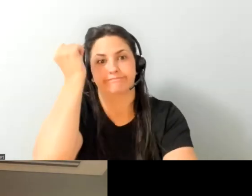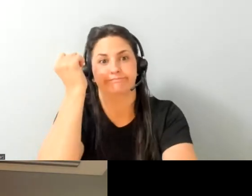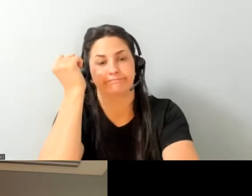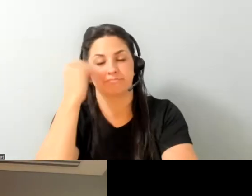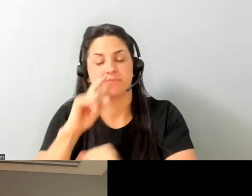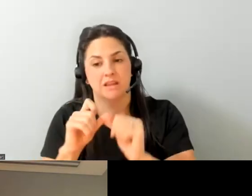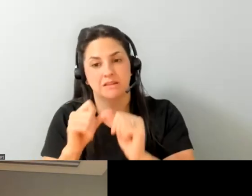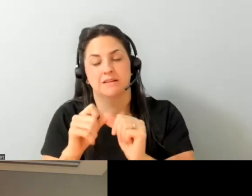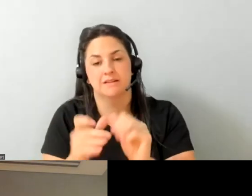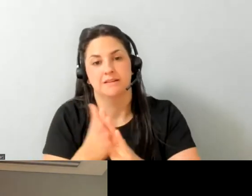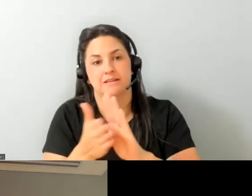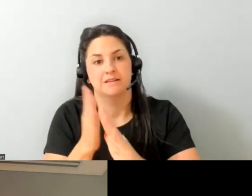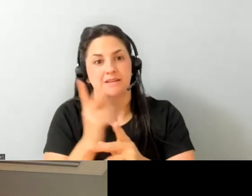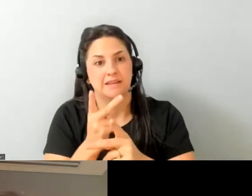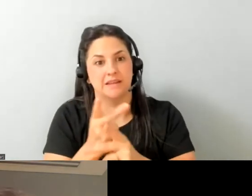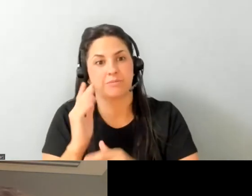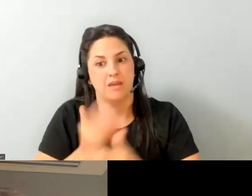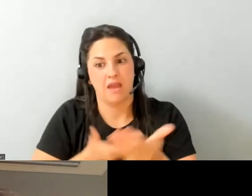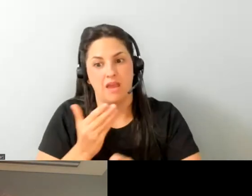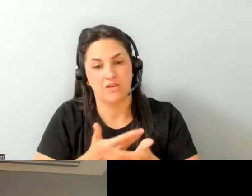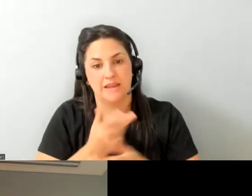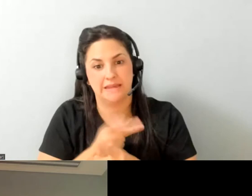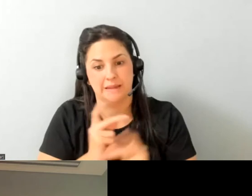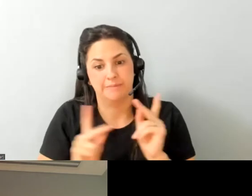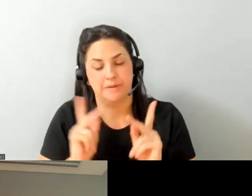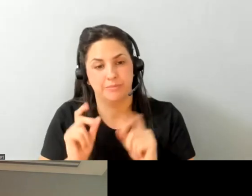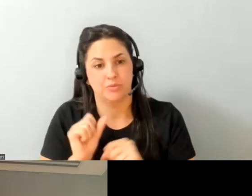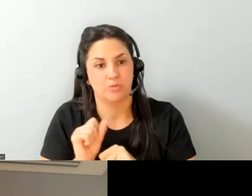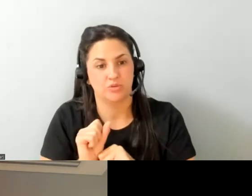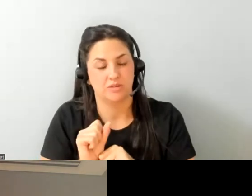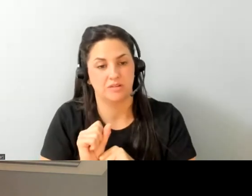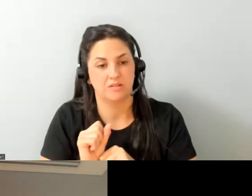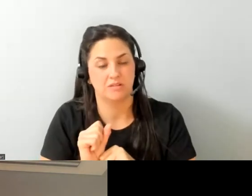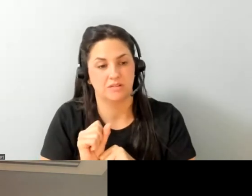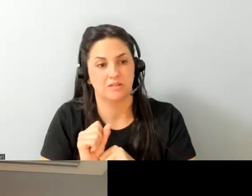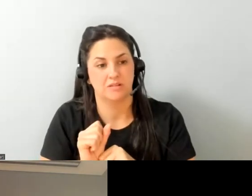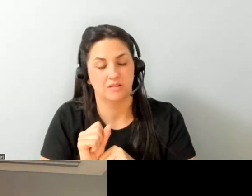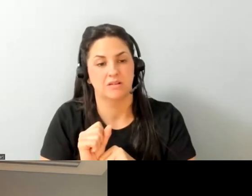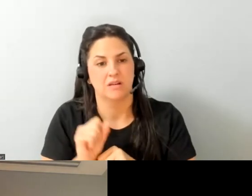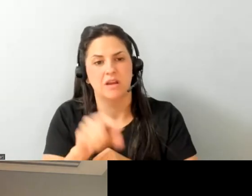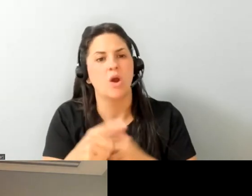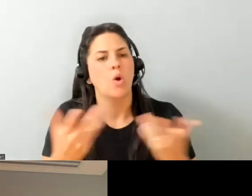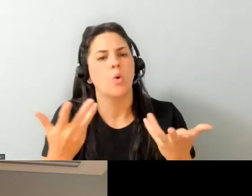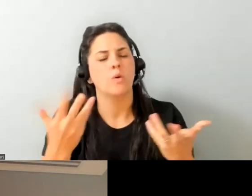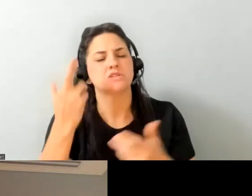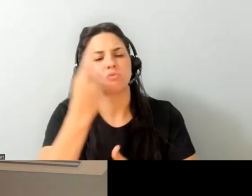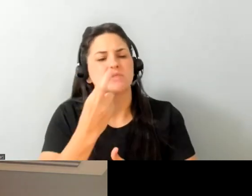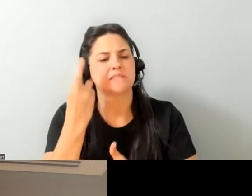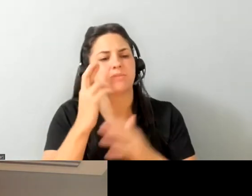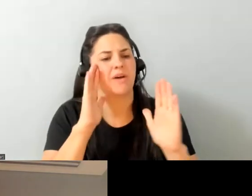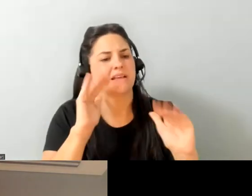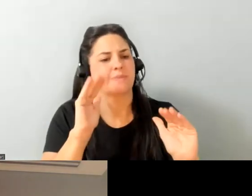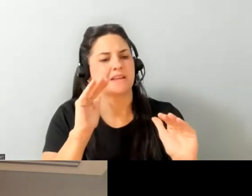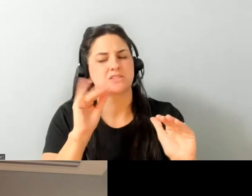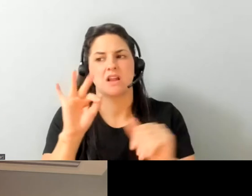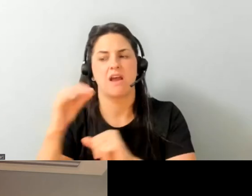able to keep people in employment and i think we have to ask ourselves what is a reasonable expectation of an employer